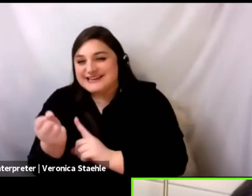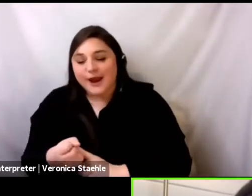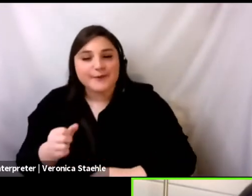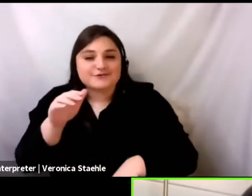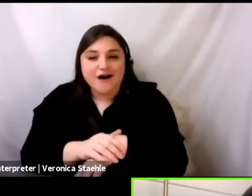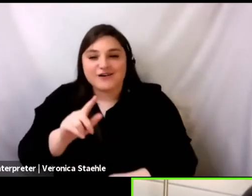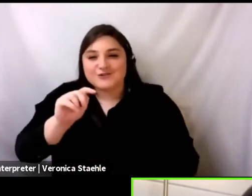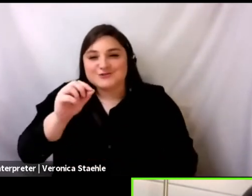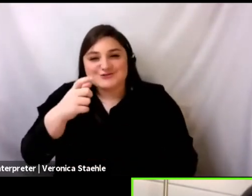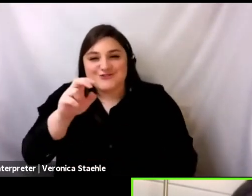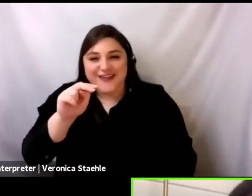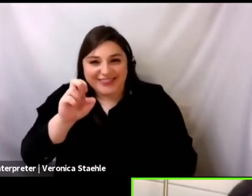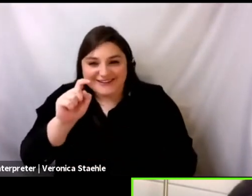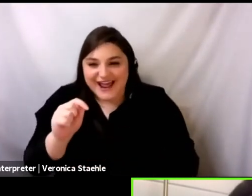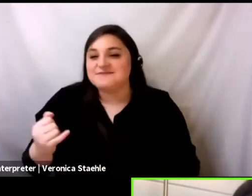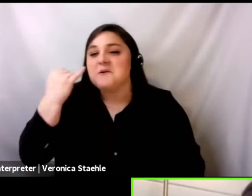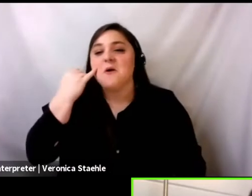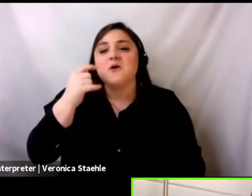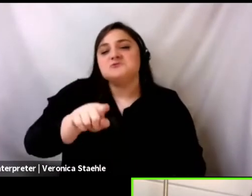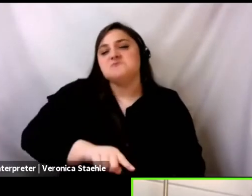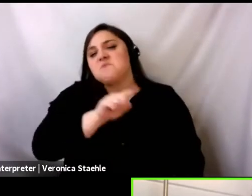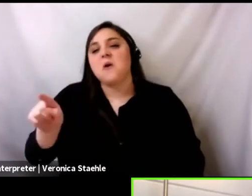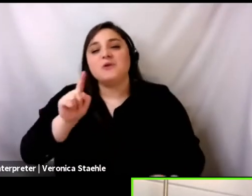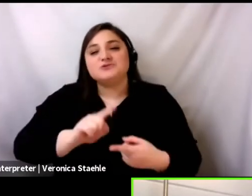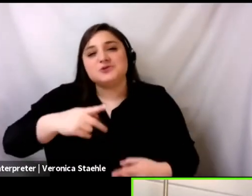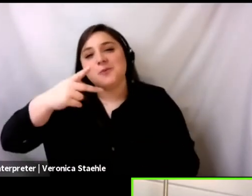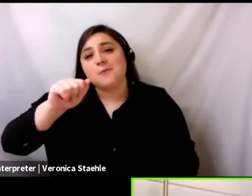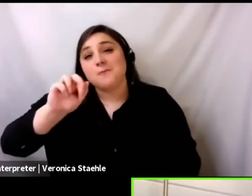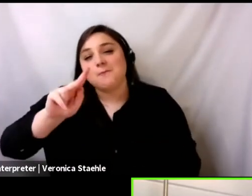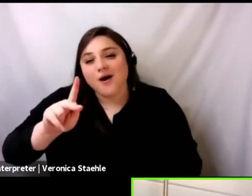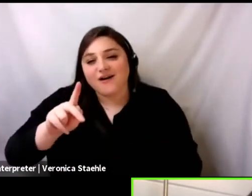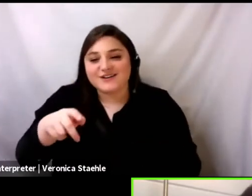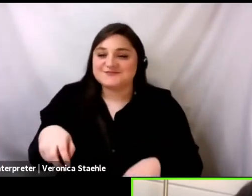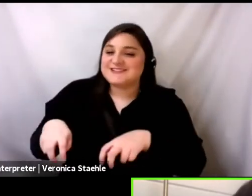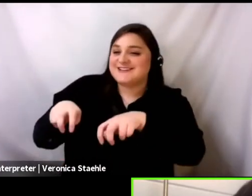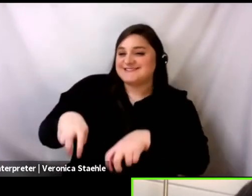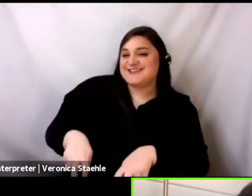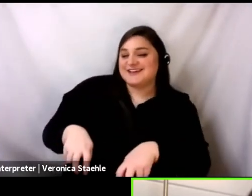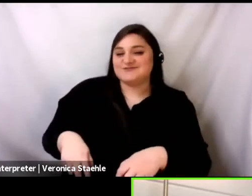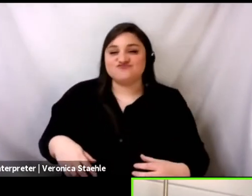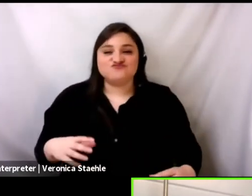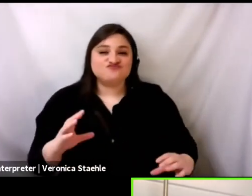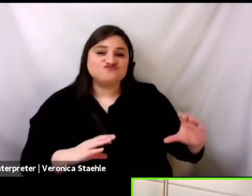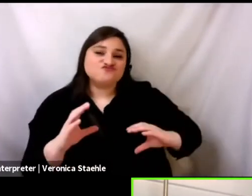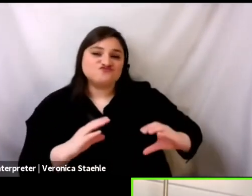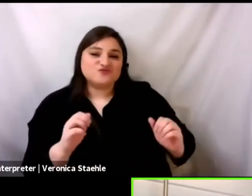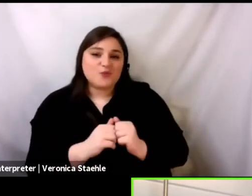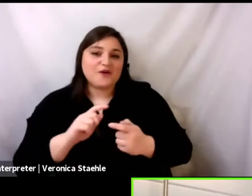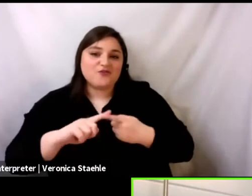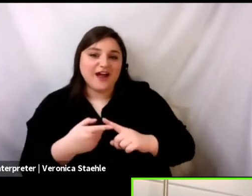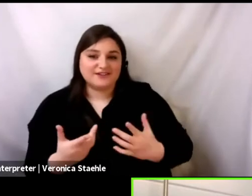and then you, you know, are meeting with a friend. It's very casual. There's something informal. And I think that there is